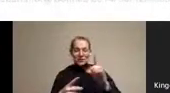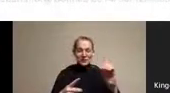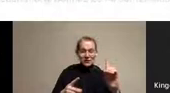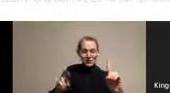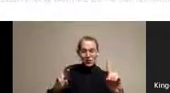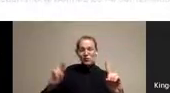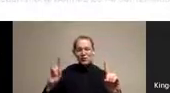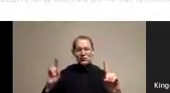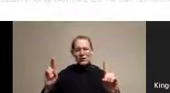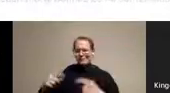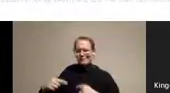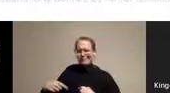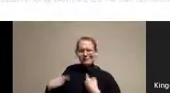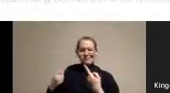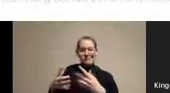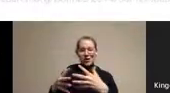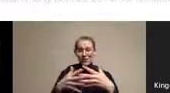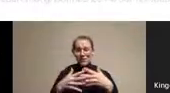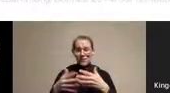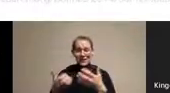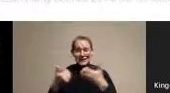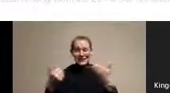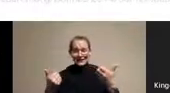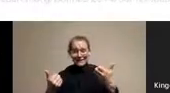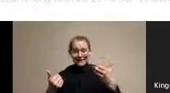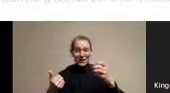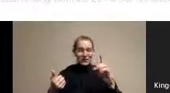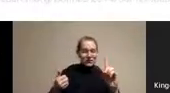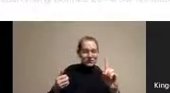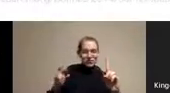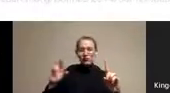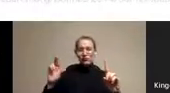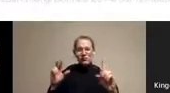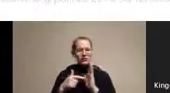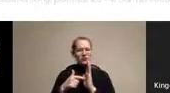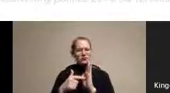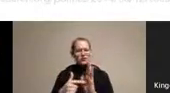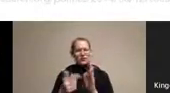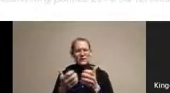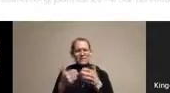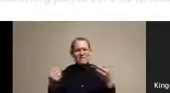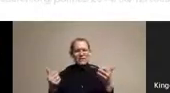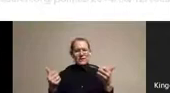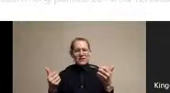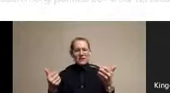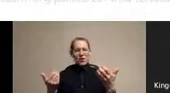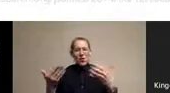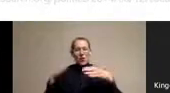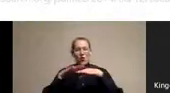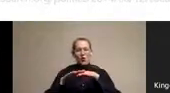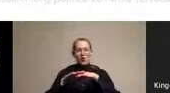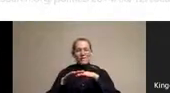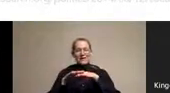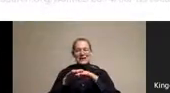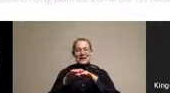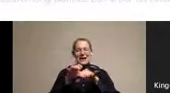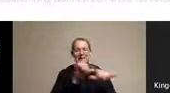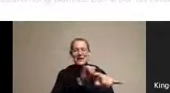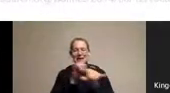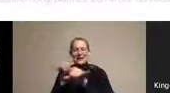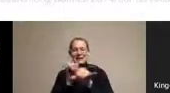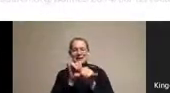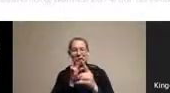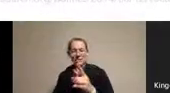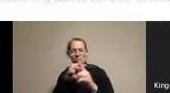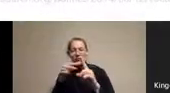divided. This looks at the divisions between Democrats and Republicans. And what you see is the overlap of perspectives as it's separated more and